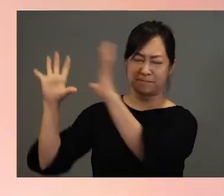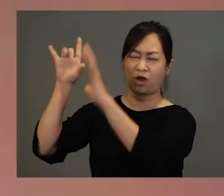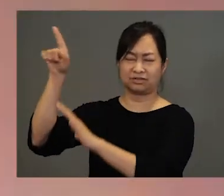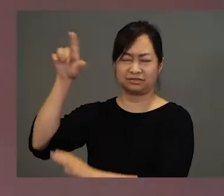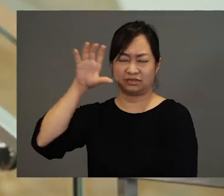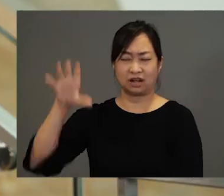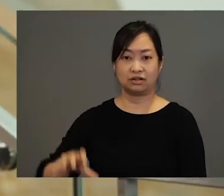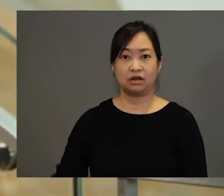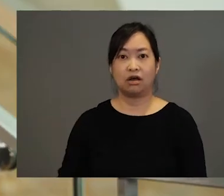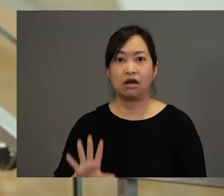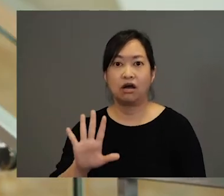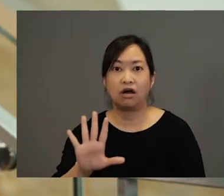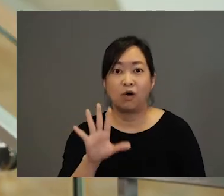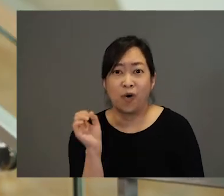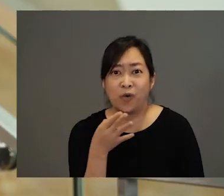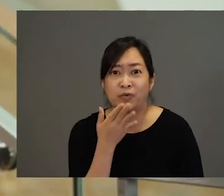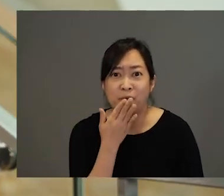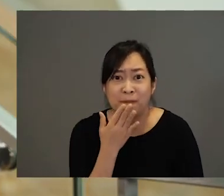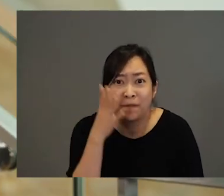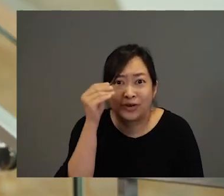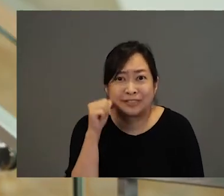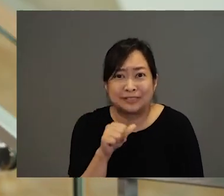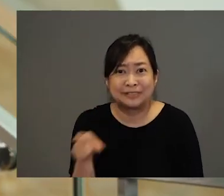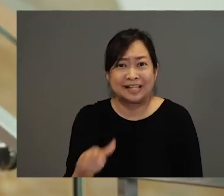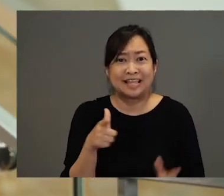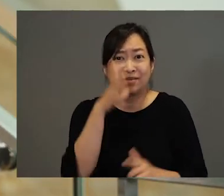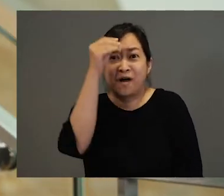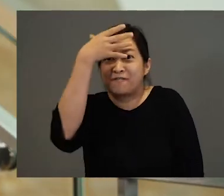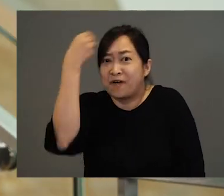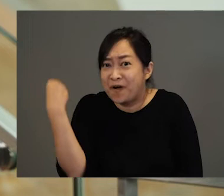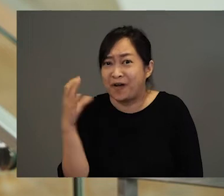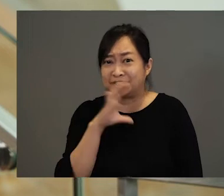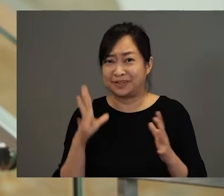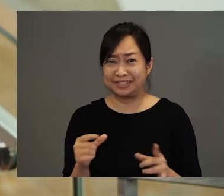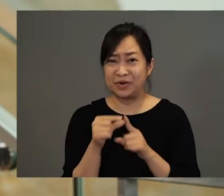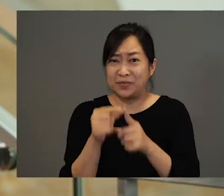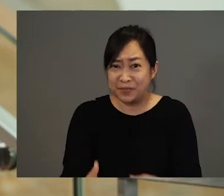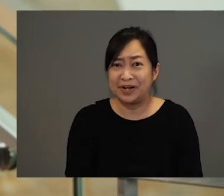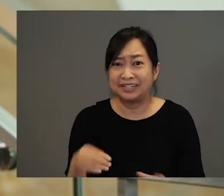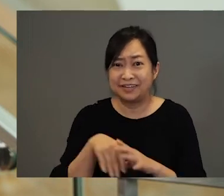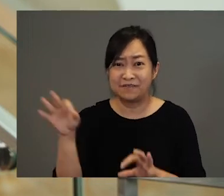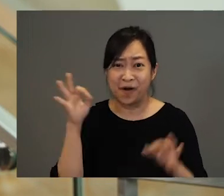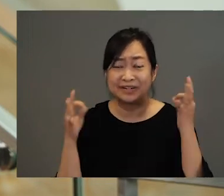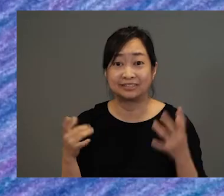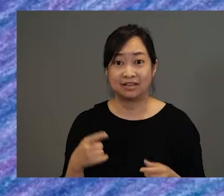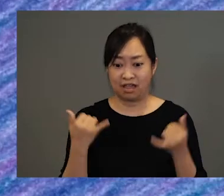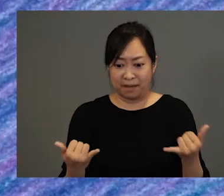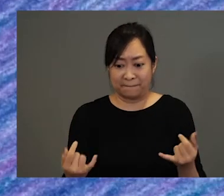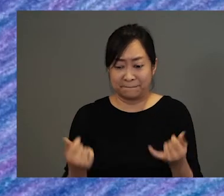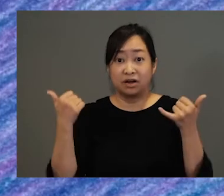sun. Oh no, boys and girls. The little boy had forgotten the words of the stranger in the forest.